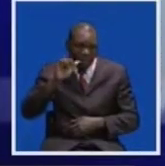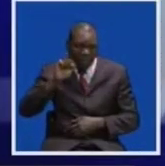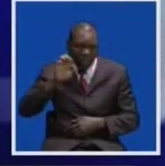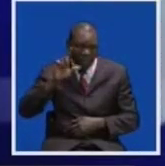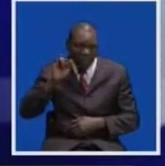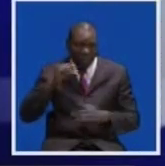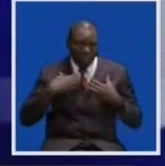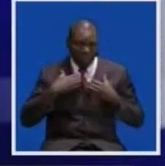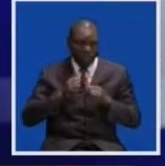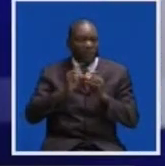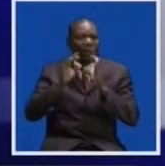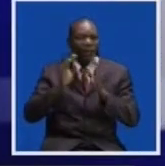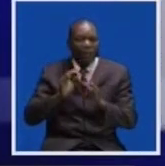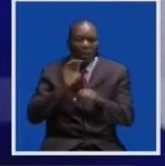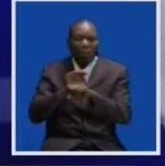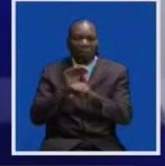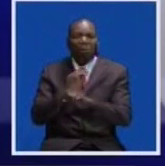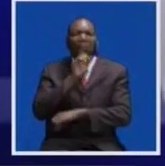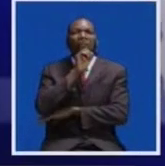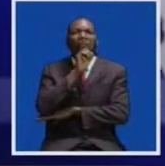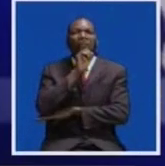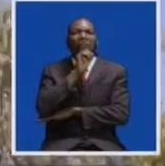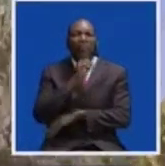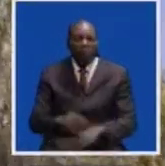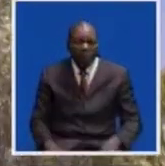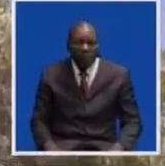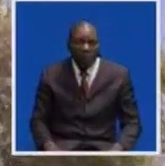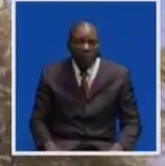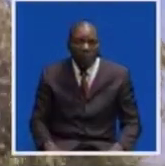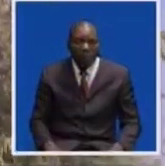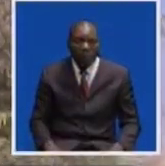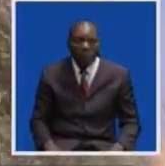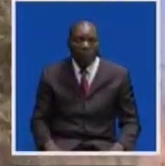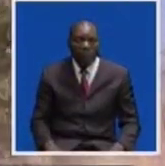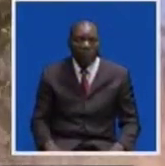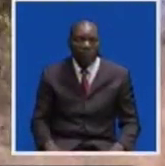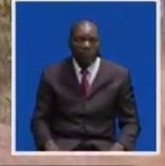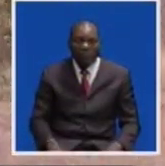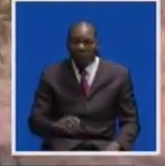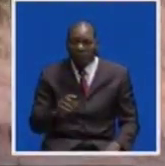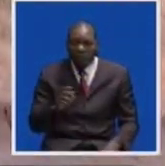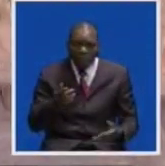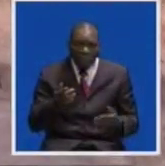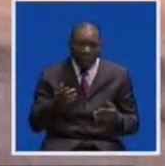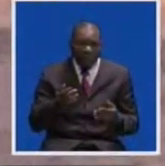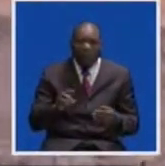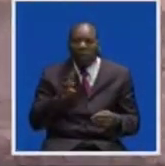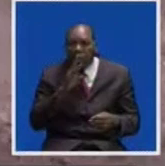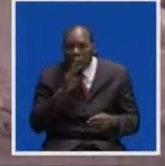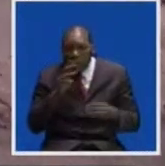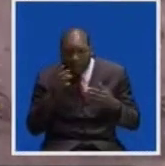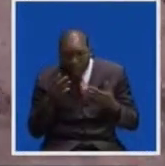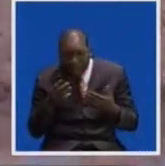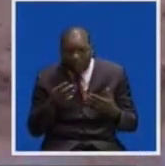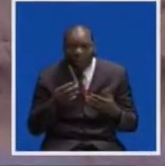have declined to comment on the matter. Here's a report. This is the nearest source of drinking water for baits, humans and